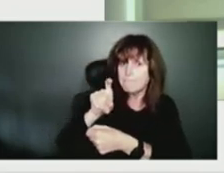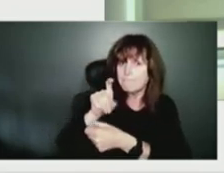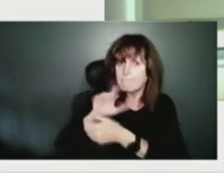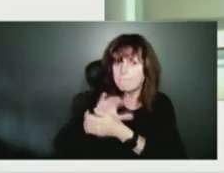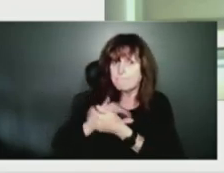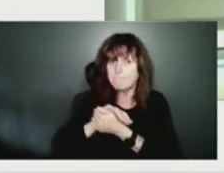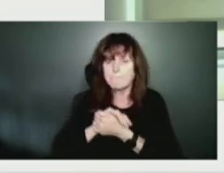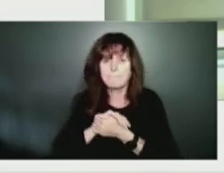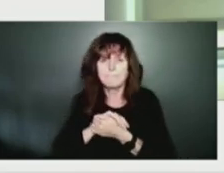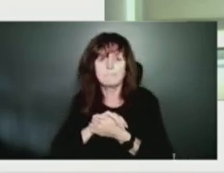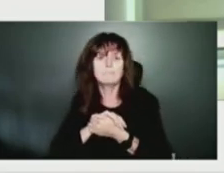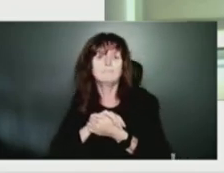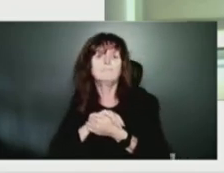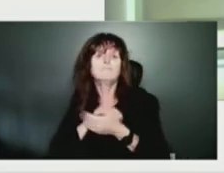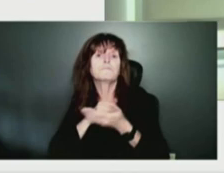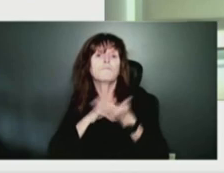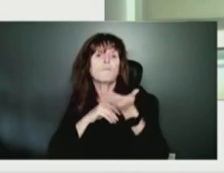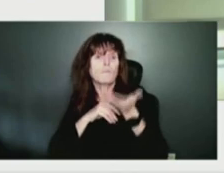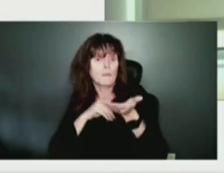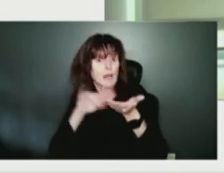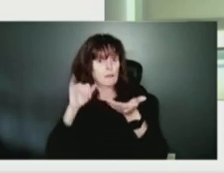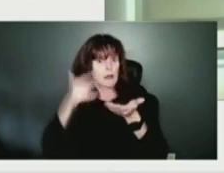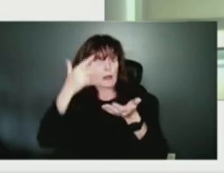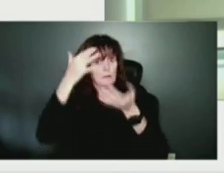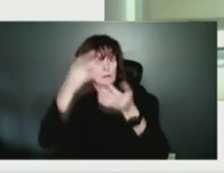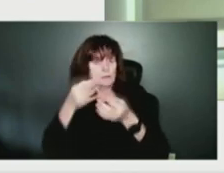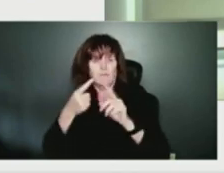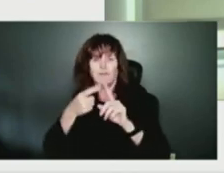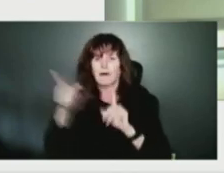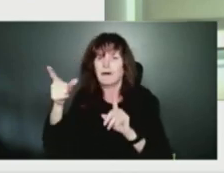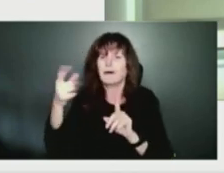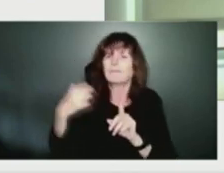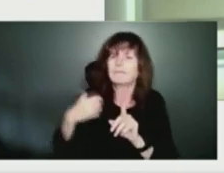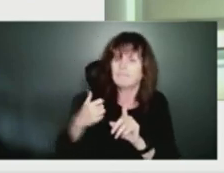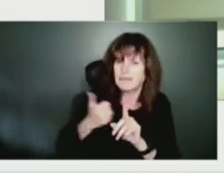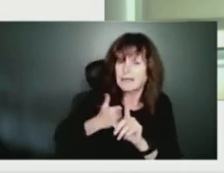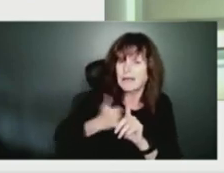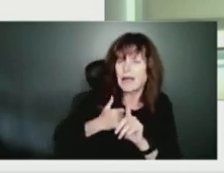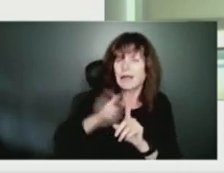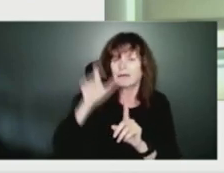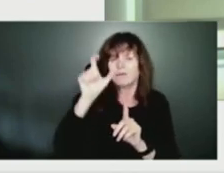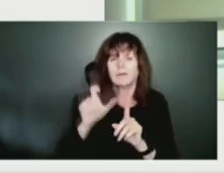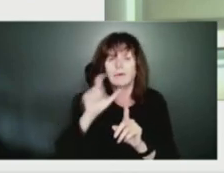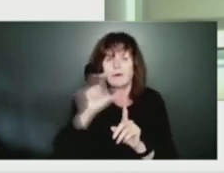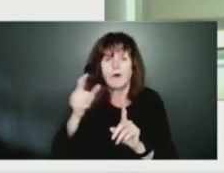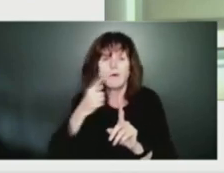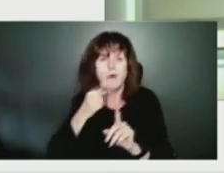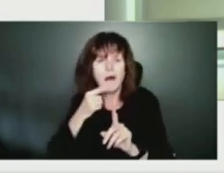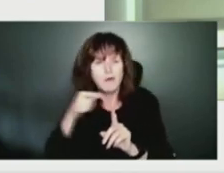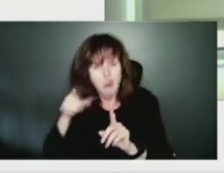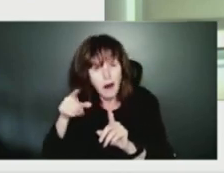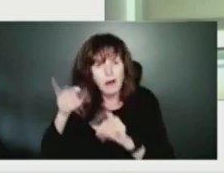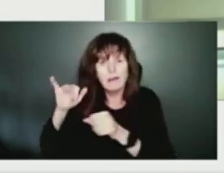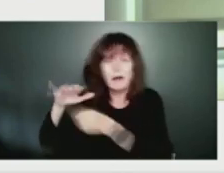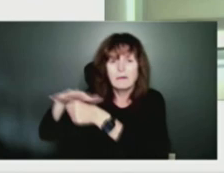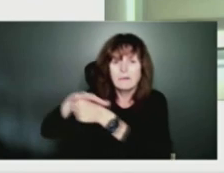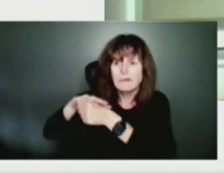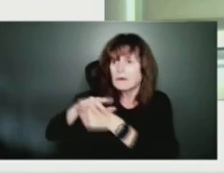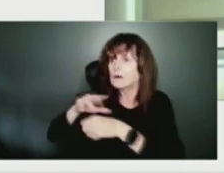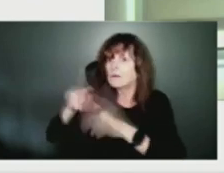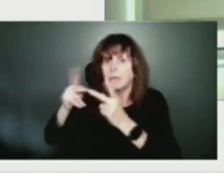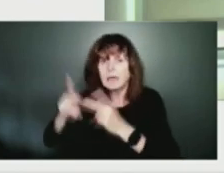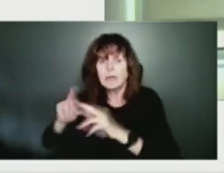Not all facilities are adequate for a shelter, but that's part of the Cane Red Cross standard. So